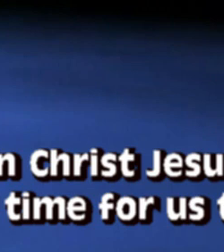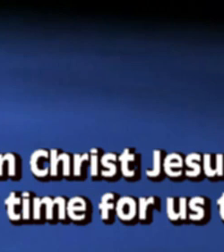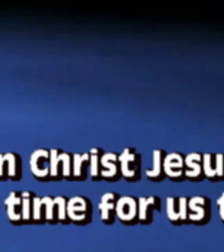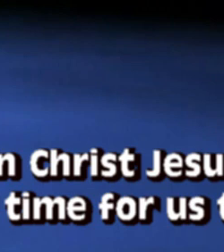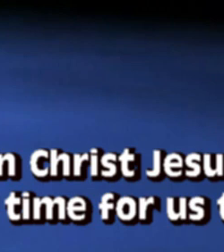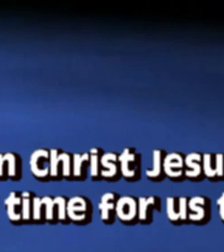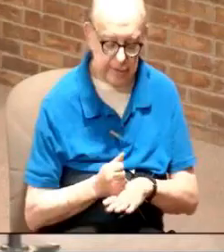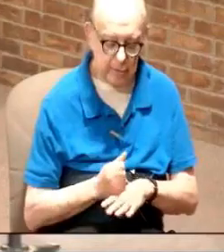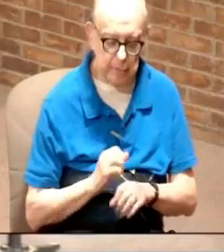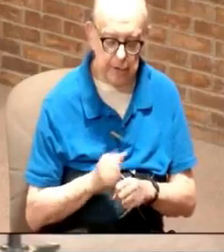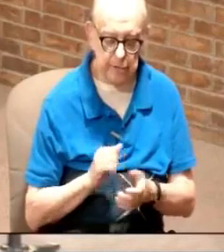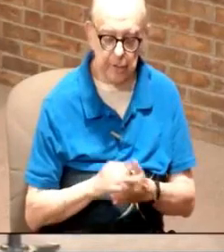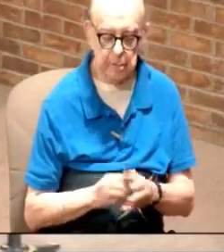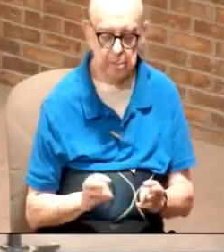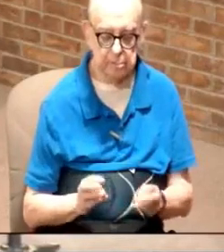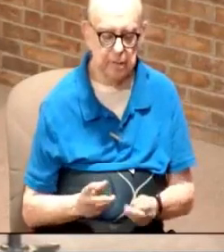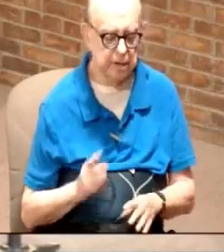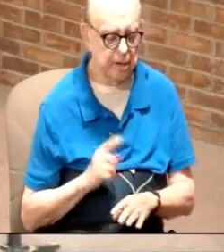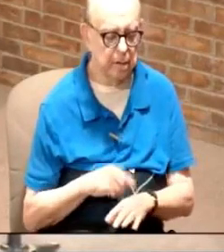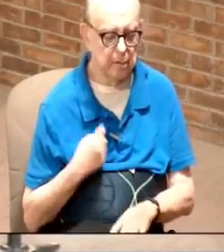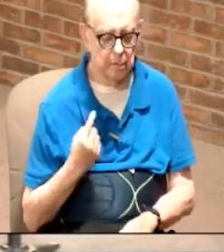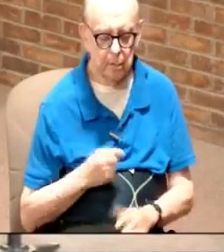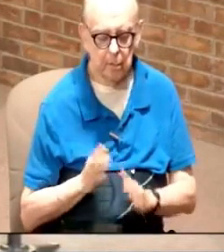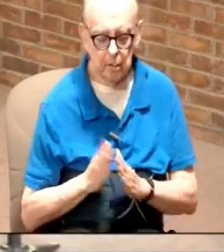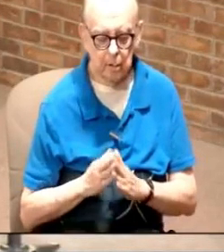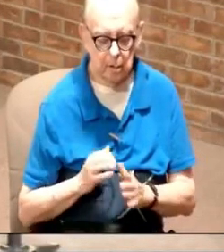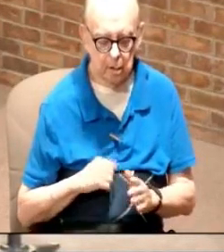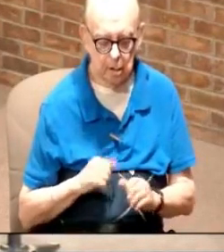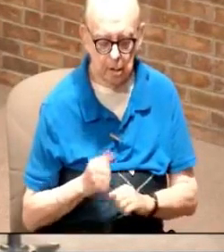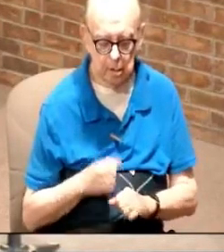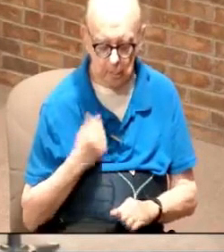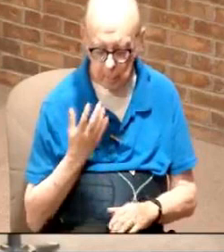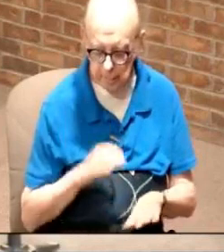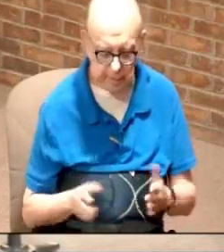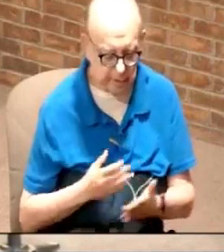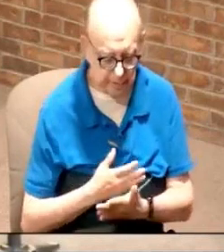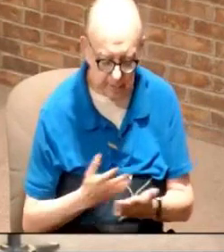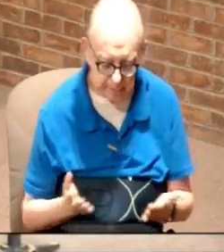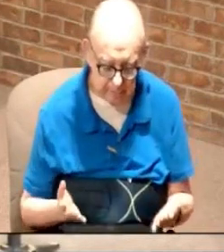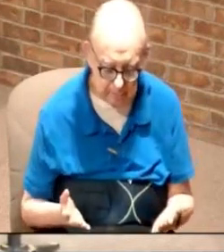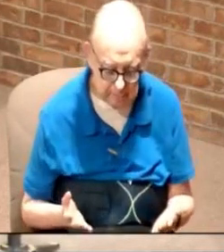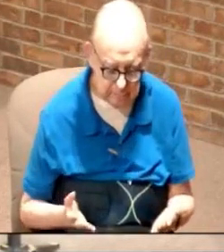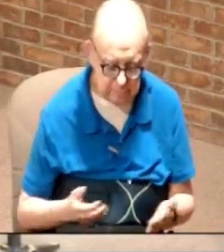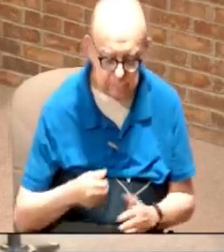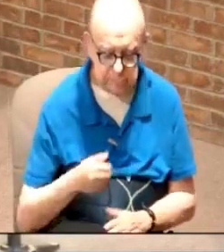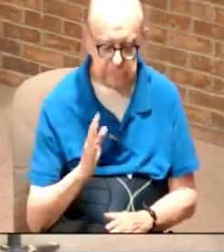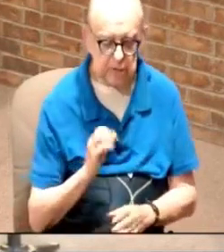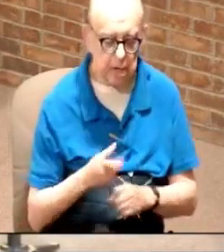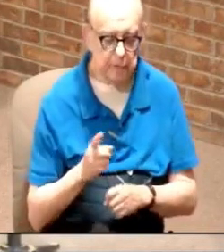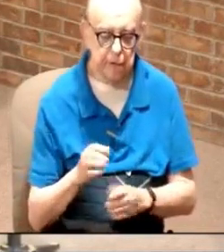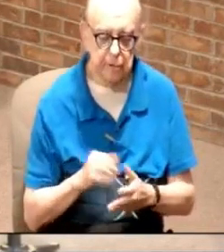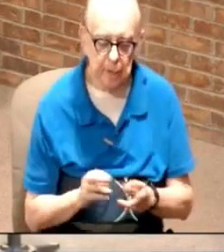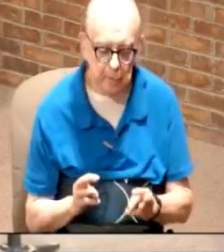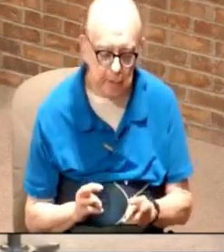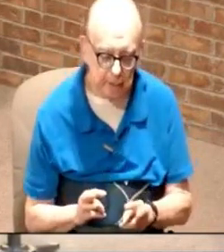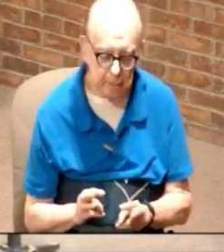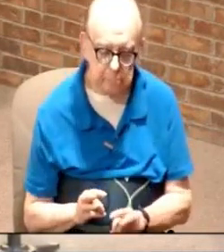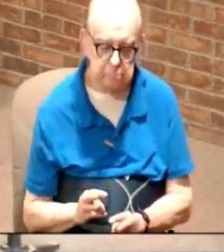that way there are so many times we ask ourselves why am I doing this why am I doing this he wired you that way